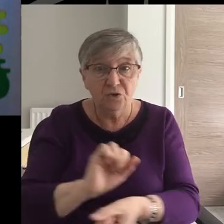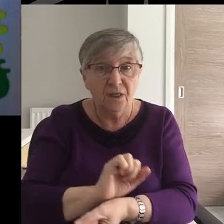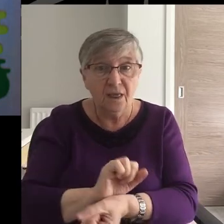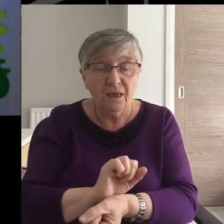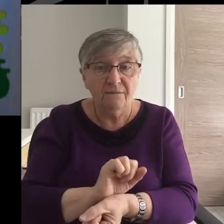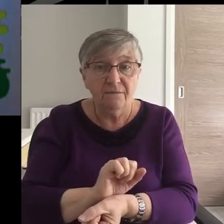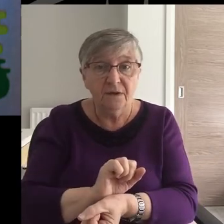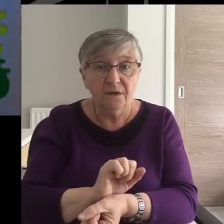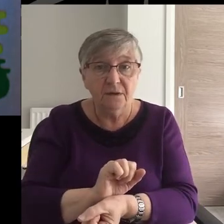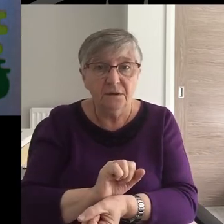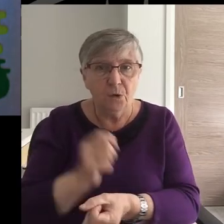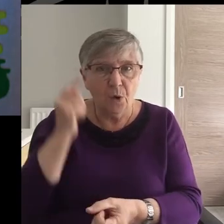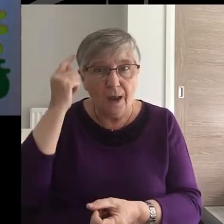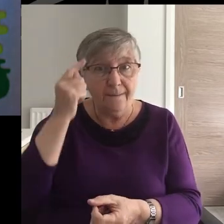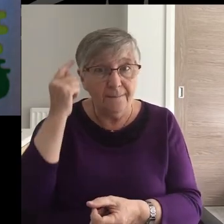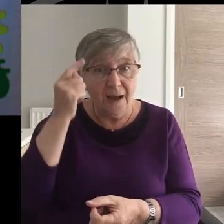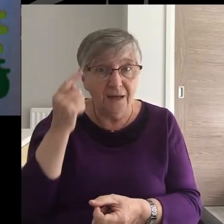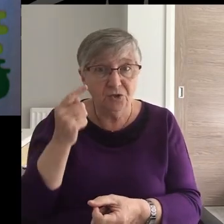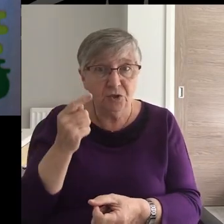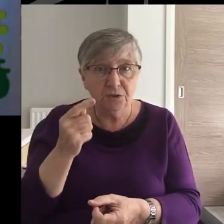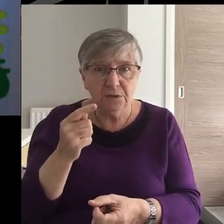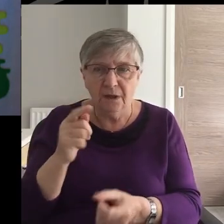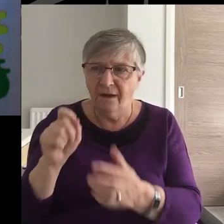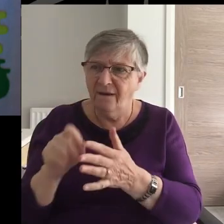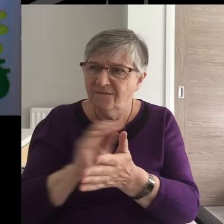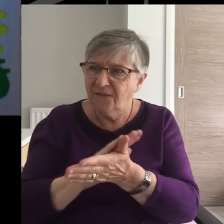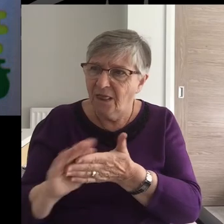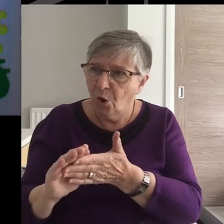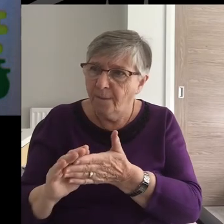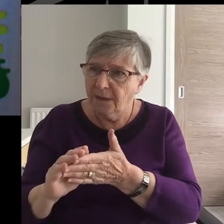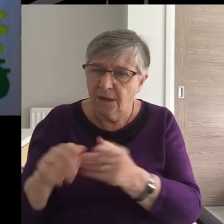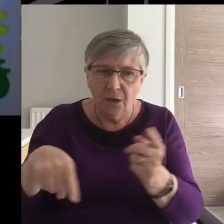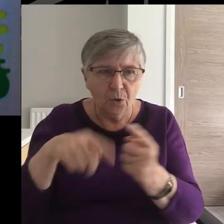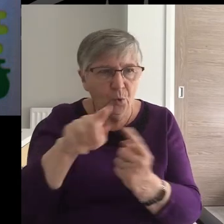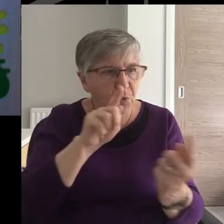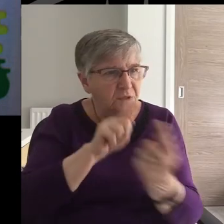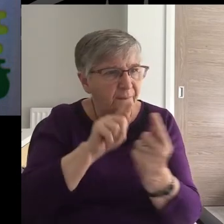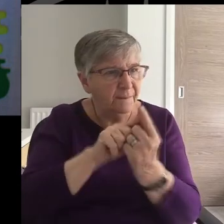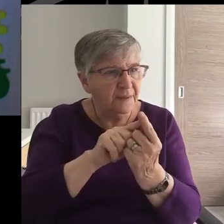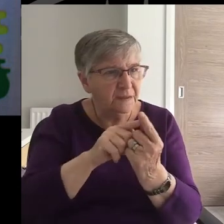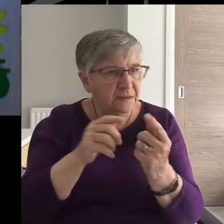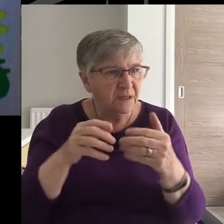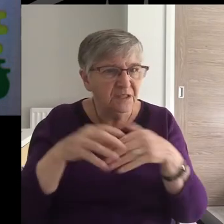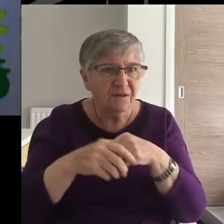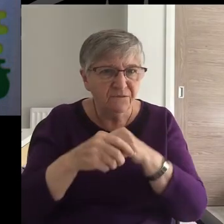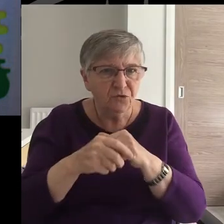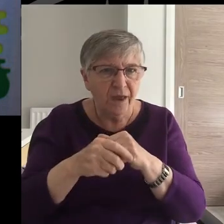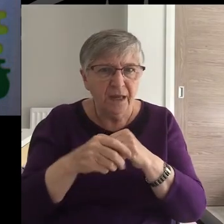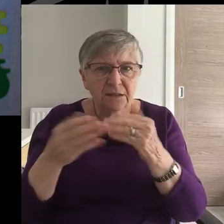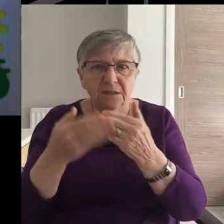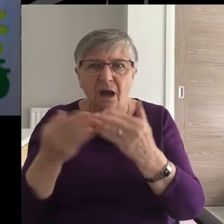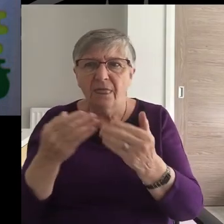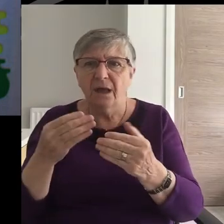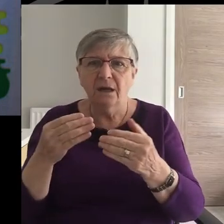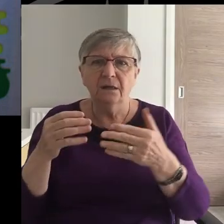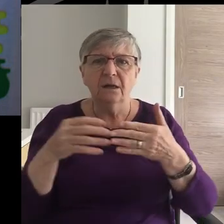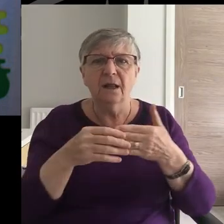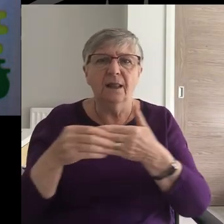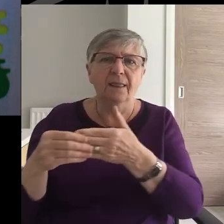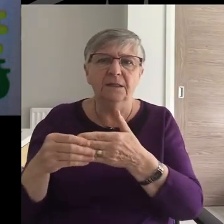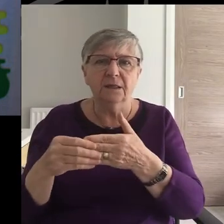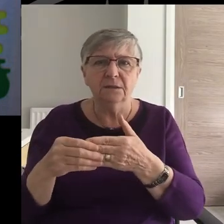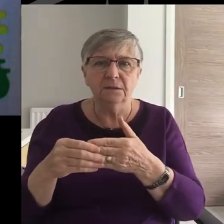Now imagine Phil meets his slave-owning mates at Colossae Golf Club and is asked,